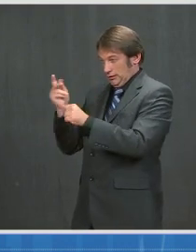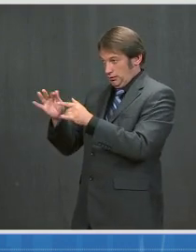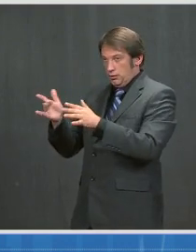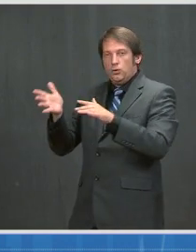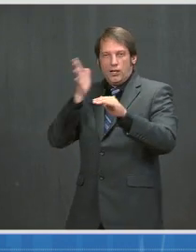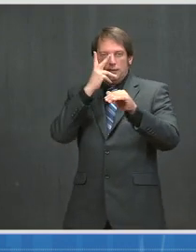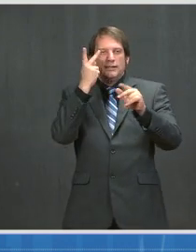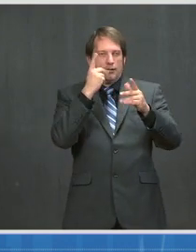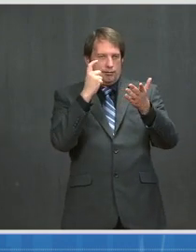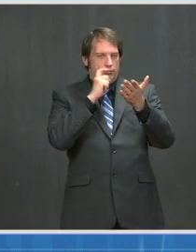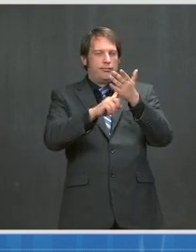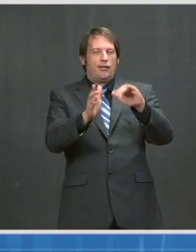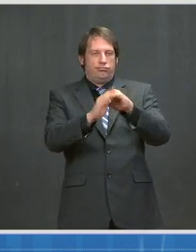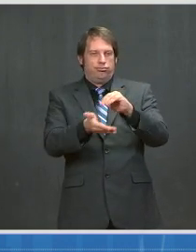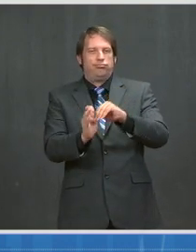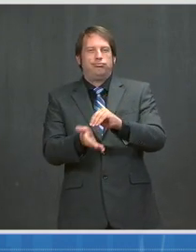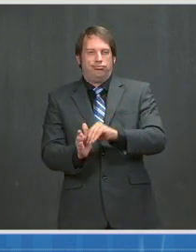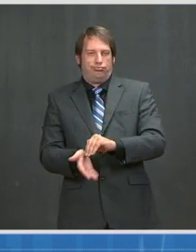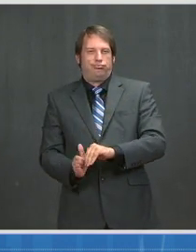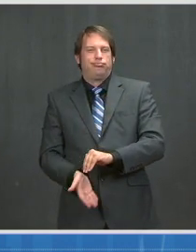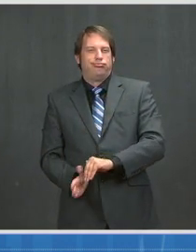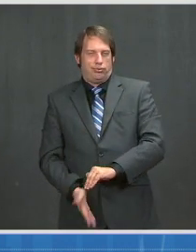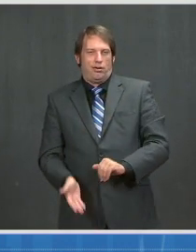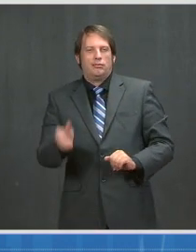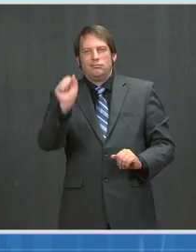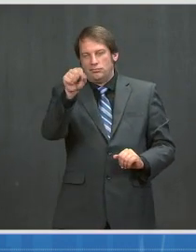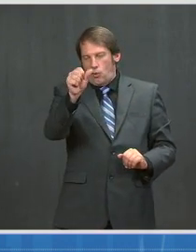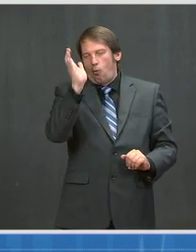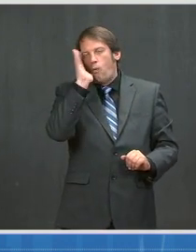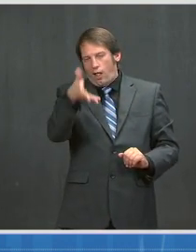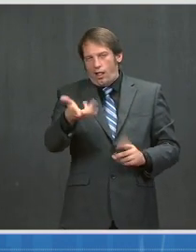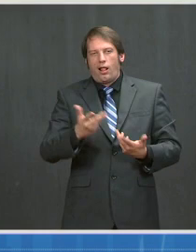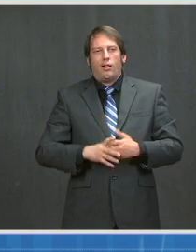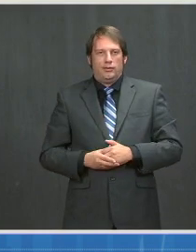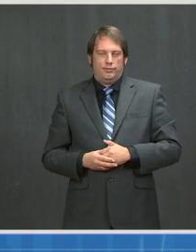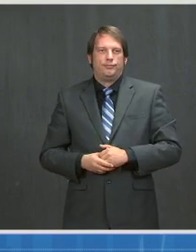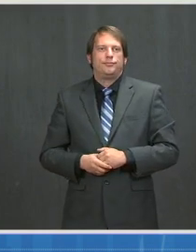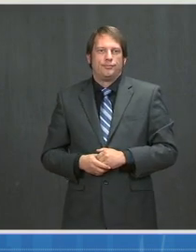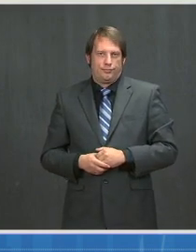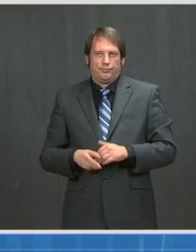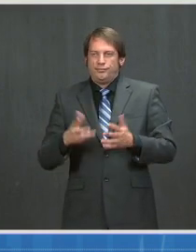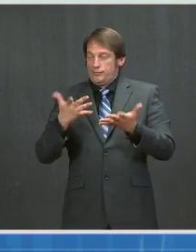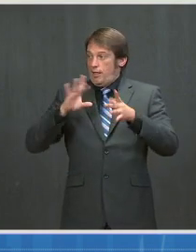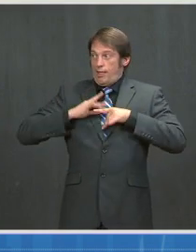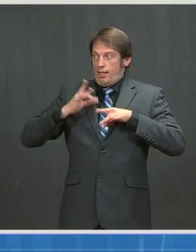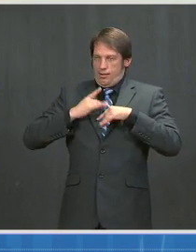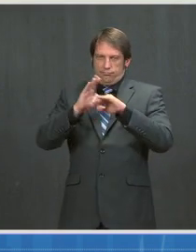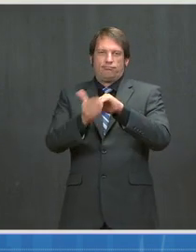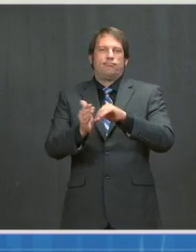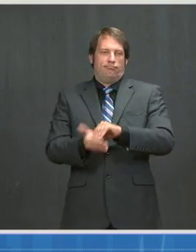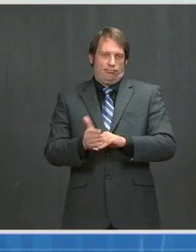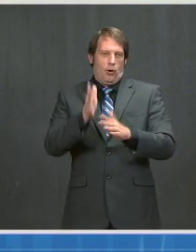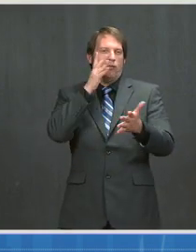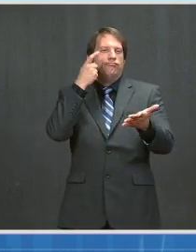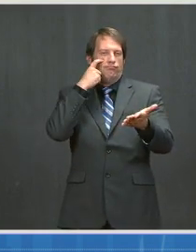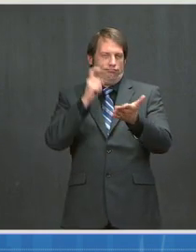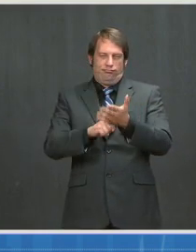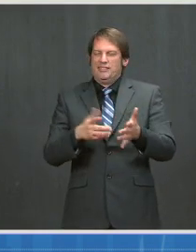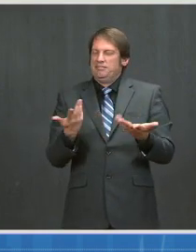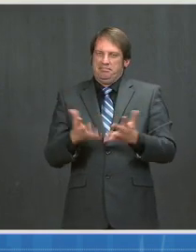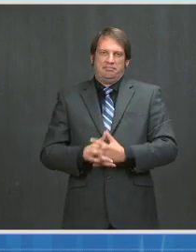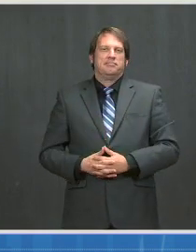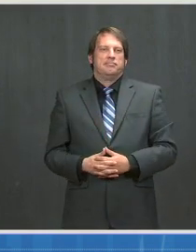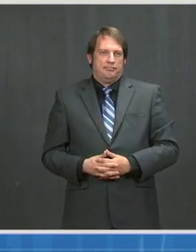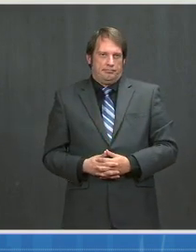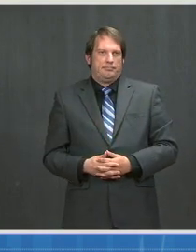demographics, that we see less cases in those demographics. So that is just more and more, makes it more and more important that when the